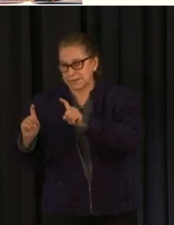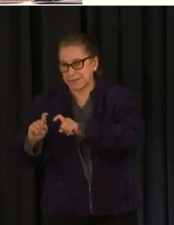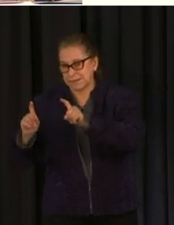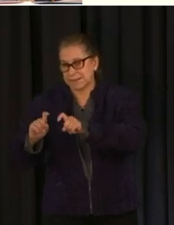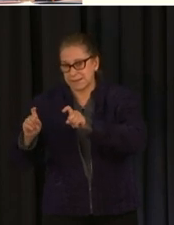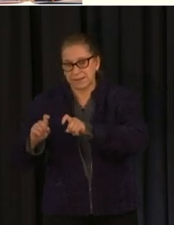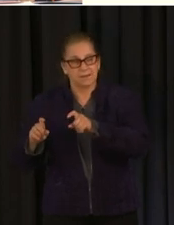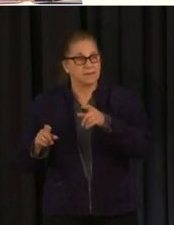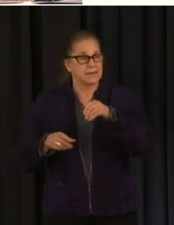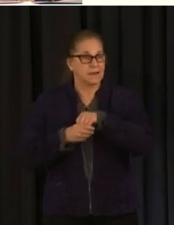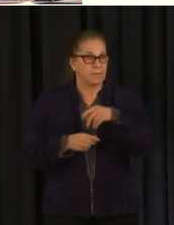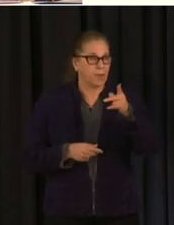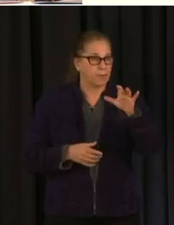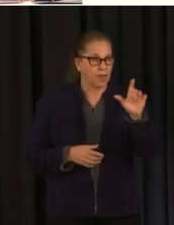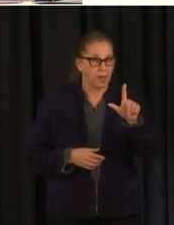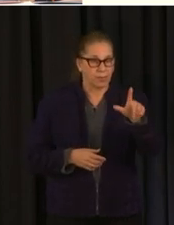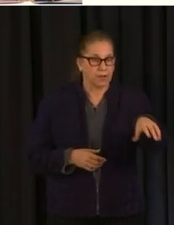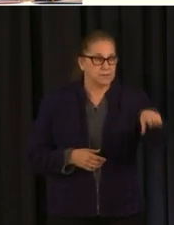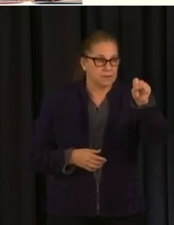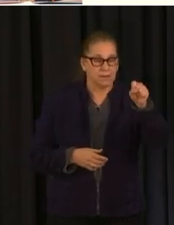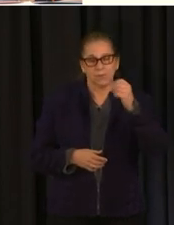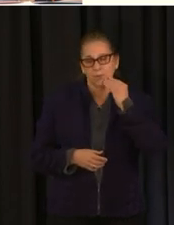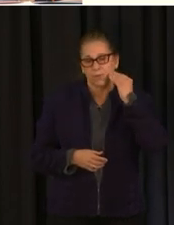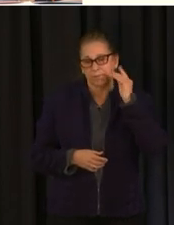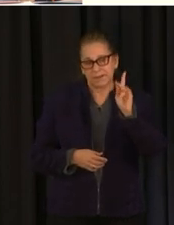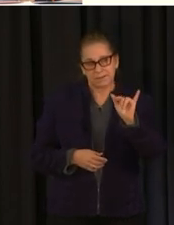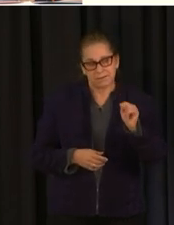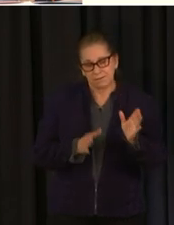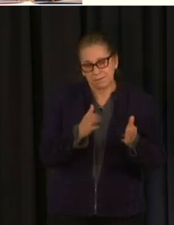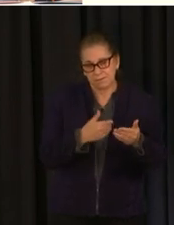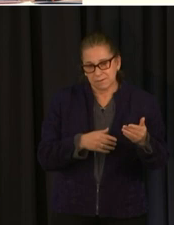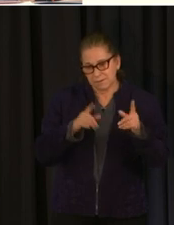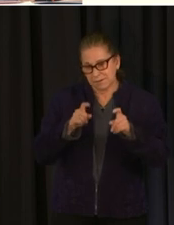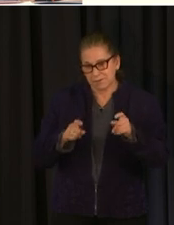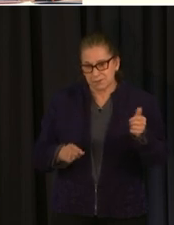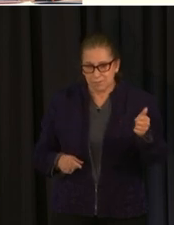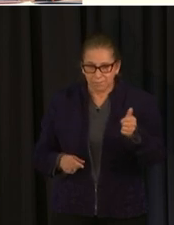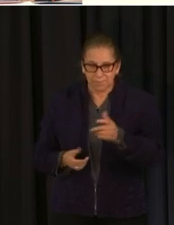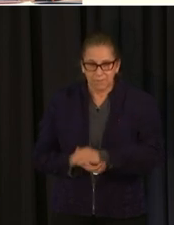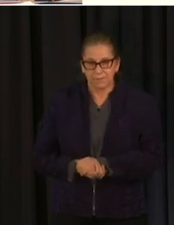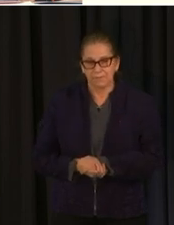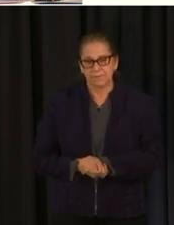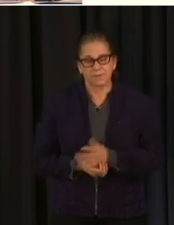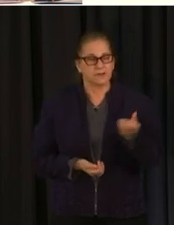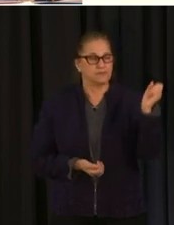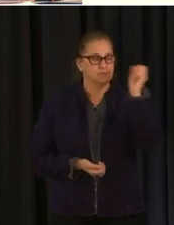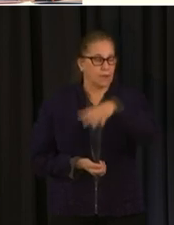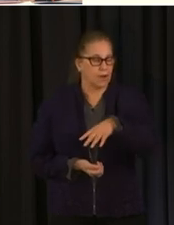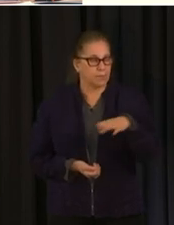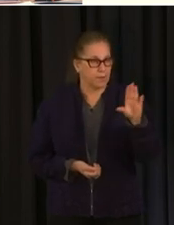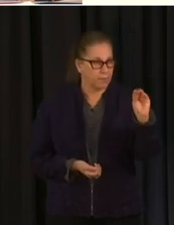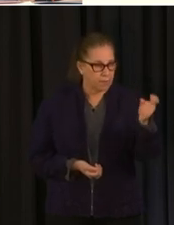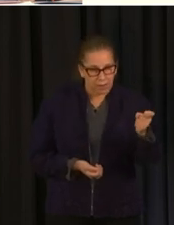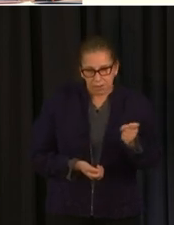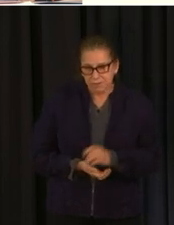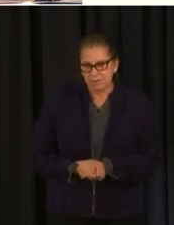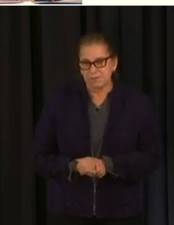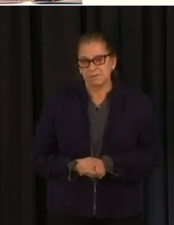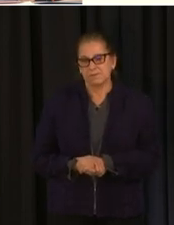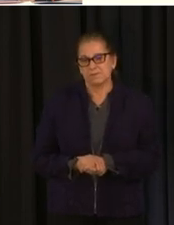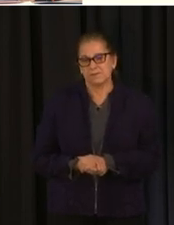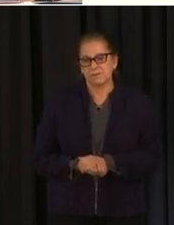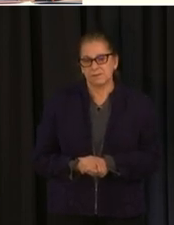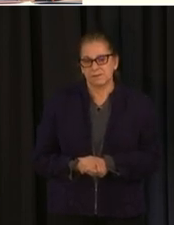library and putting it in a drop box as the demand as the amount of virus in our community decreases as the number of fully vaccinated